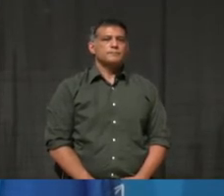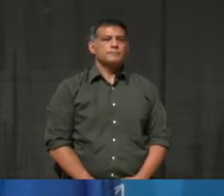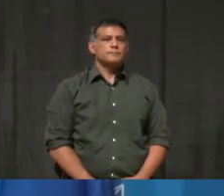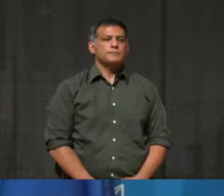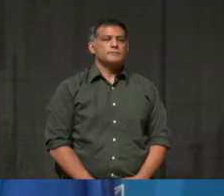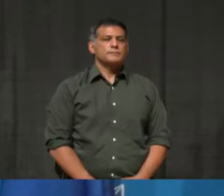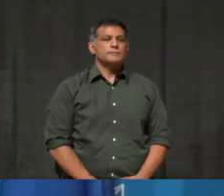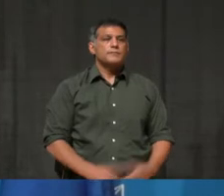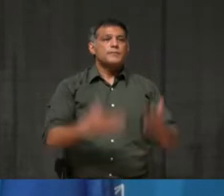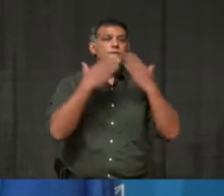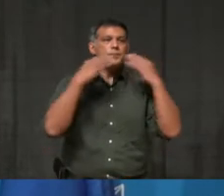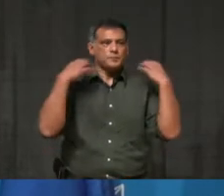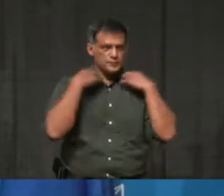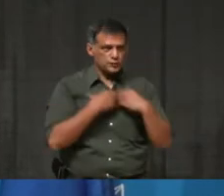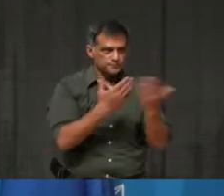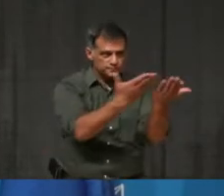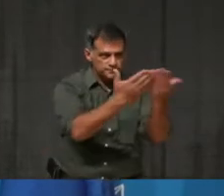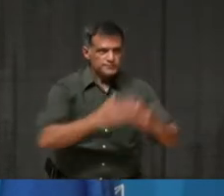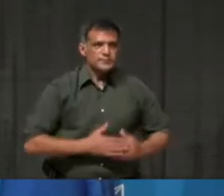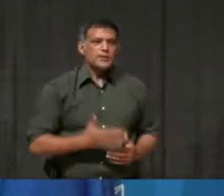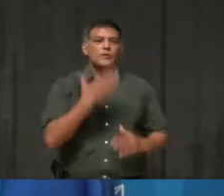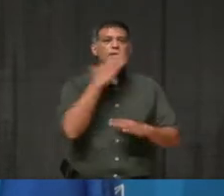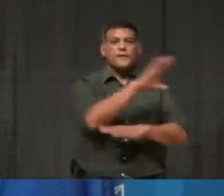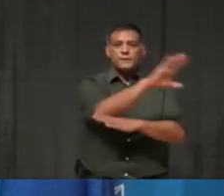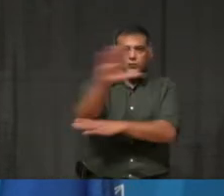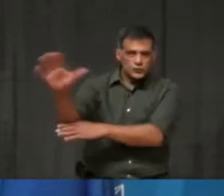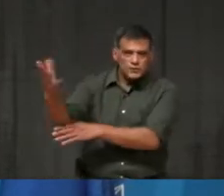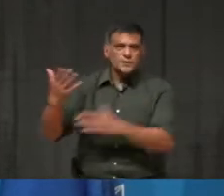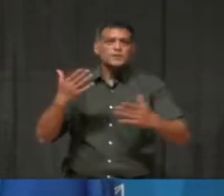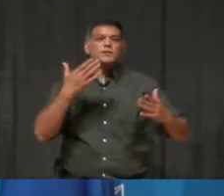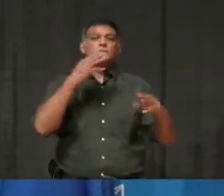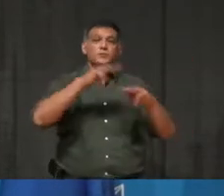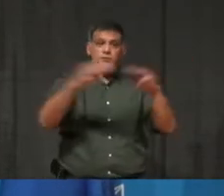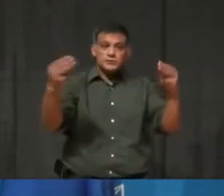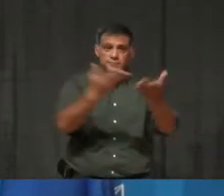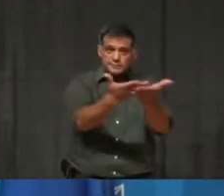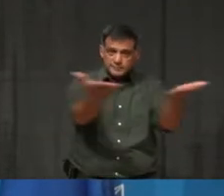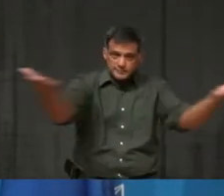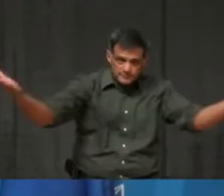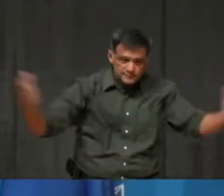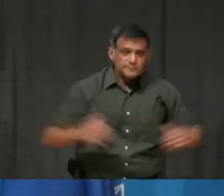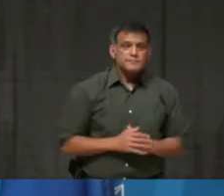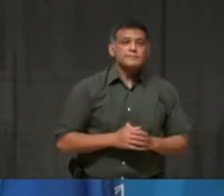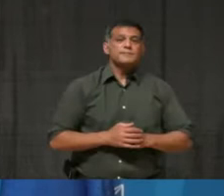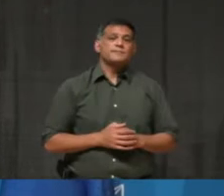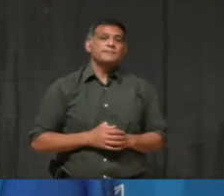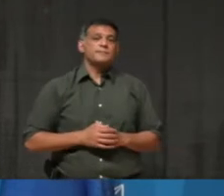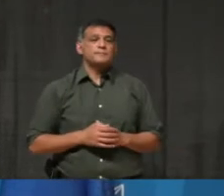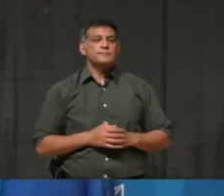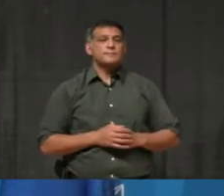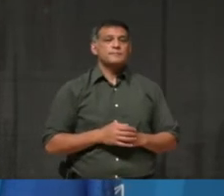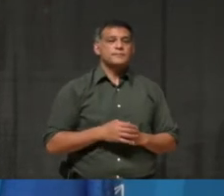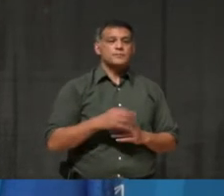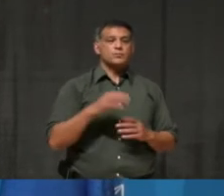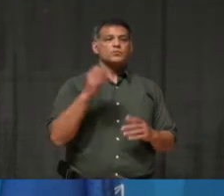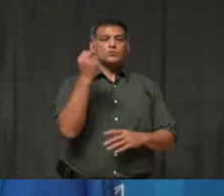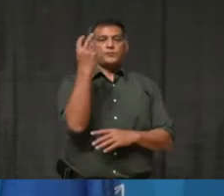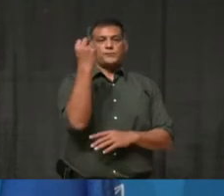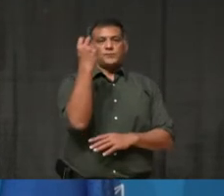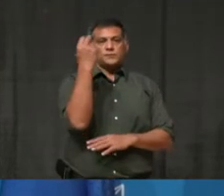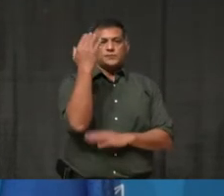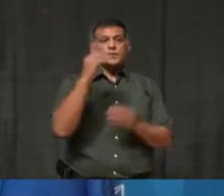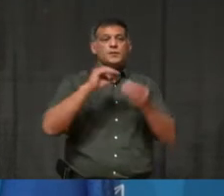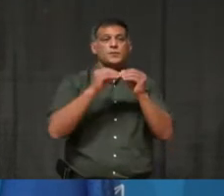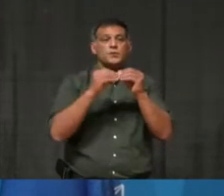Thank you, Madam Mayor. Good afternoon, fellow guests. Good afternoon, Mississauga. As of noon today, Peel Public Health has investigated